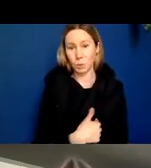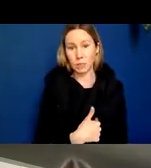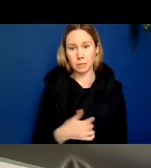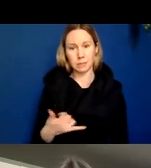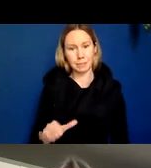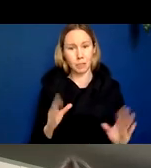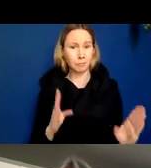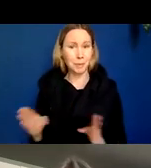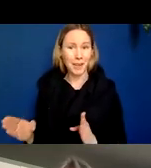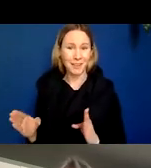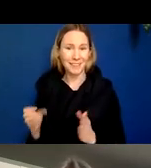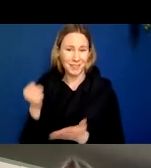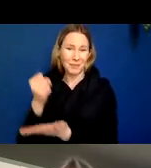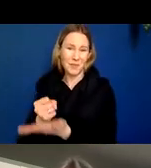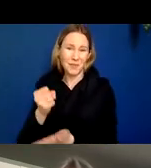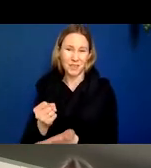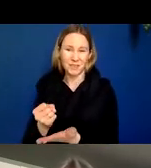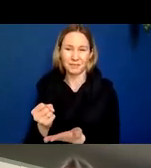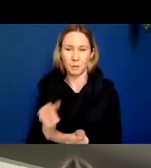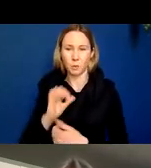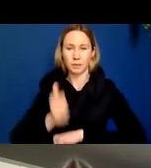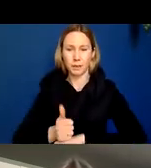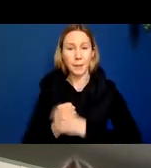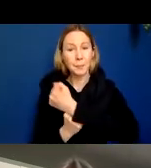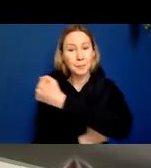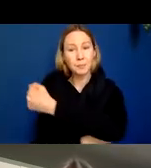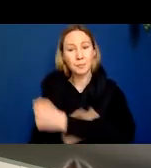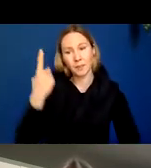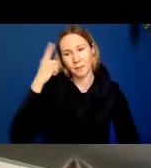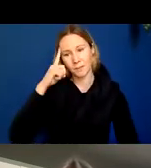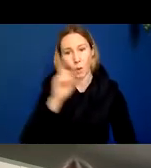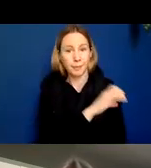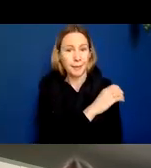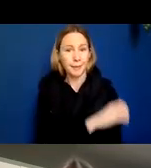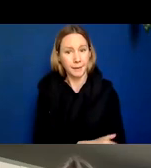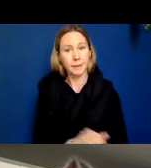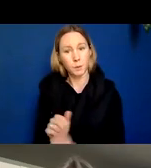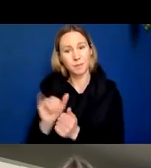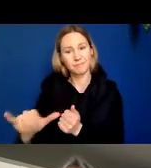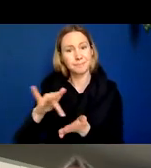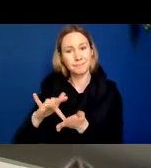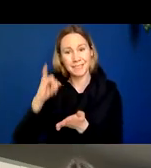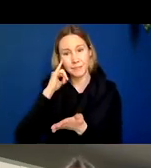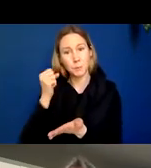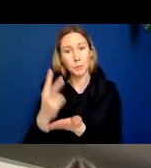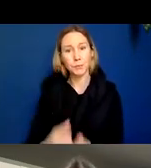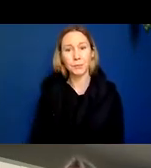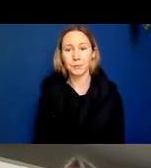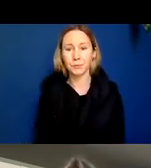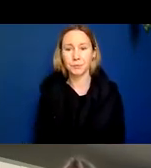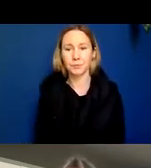preparing for that possibility and laying the ground work for an aducanumab clinic if it does get approved so we're